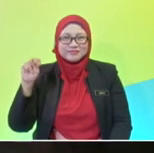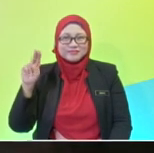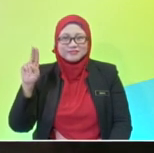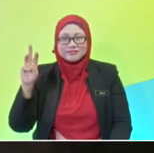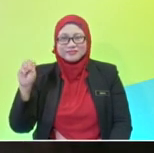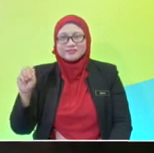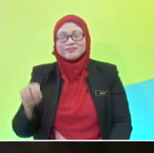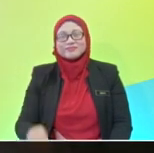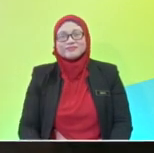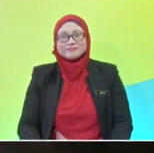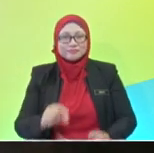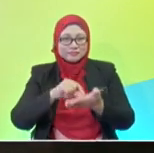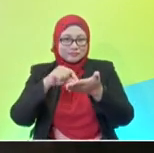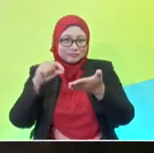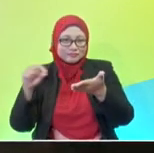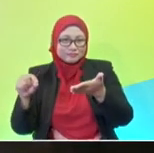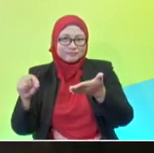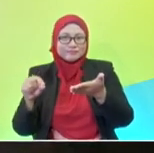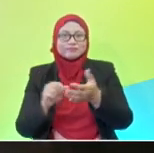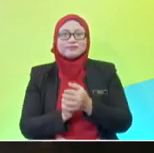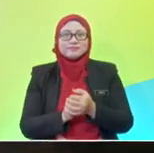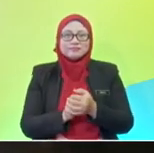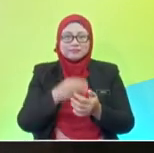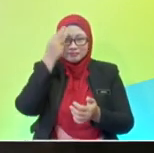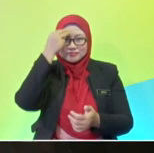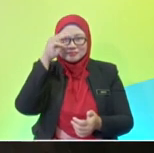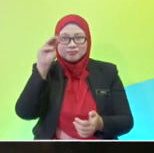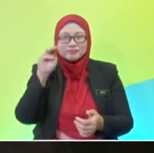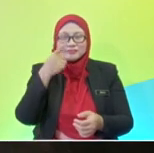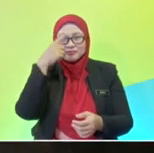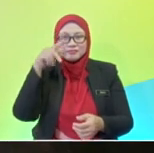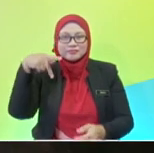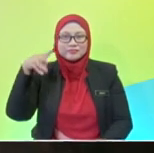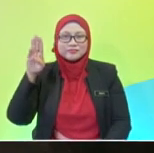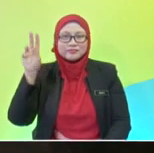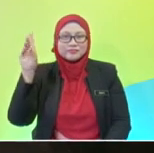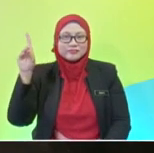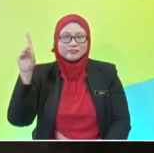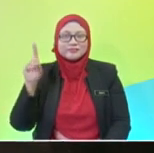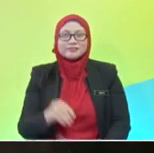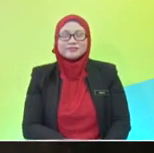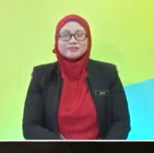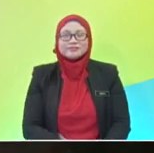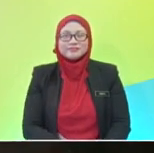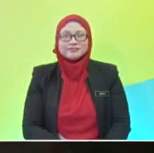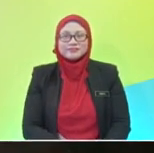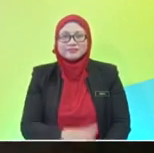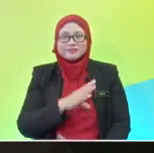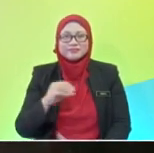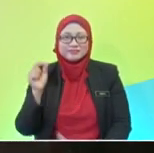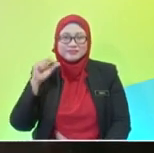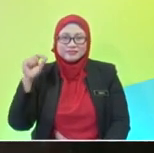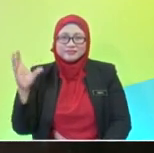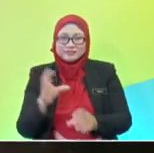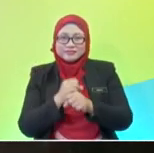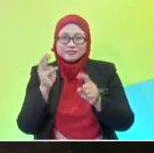So, allowing them to read is actually extra mark for them. Well done. Well done. I believe the best soccer player